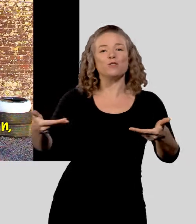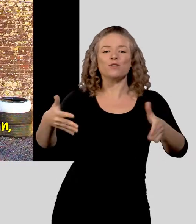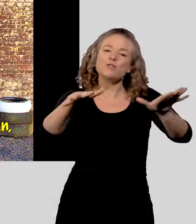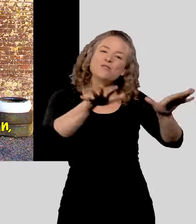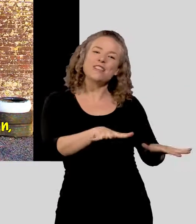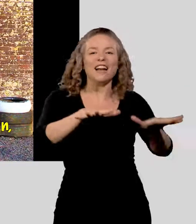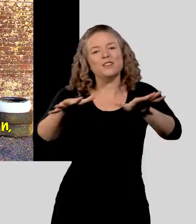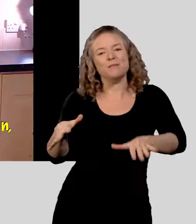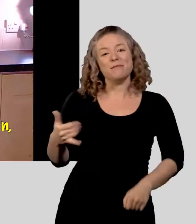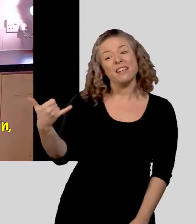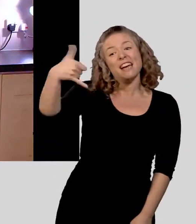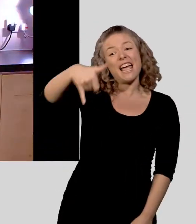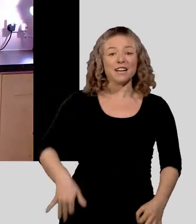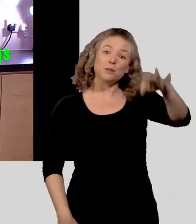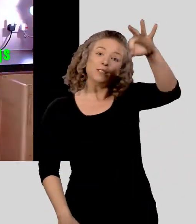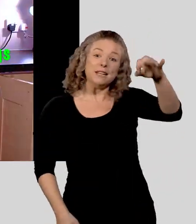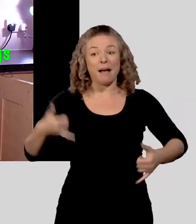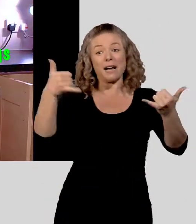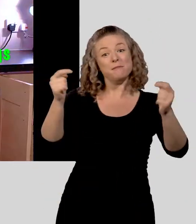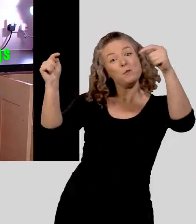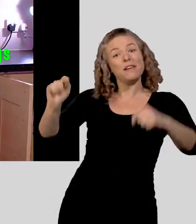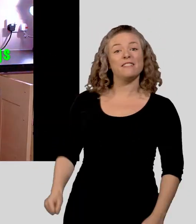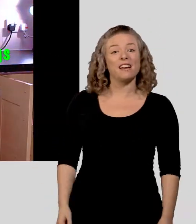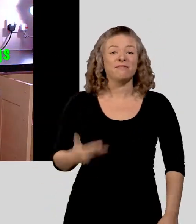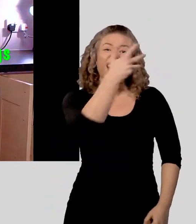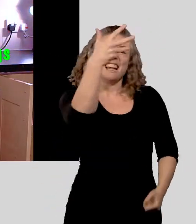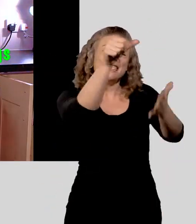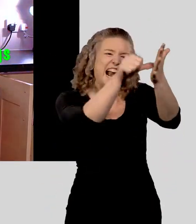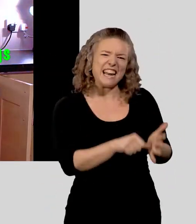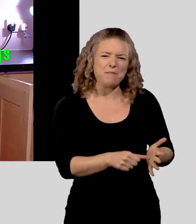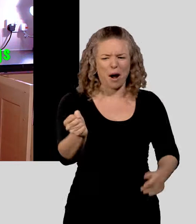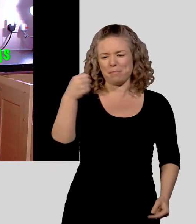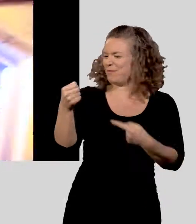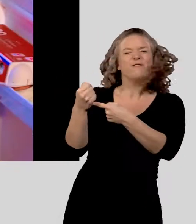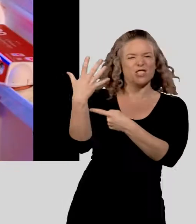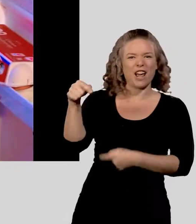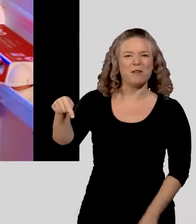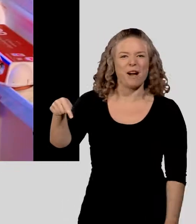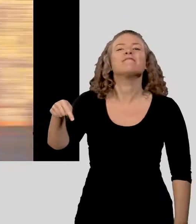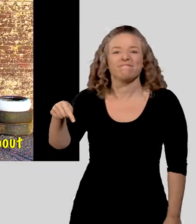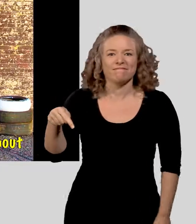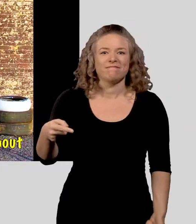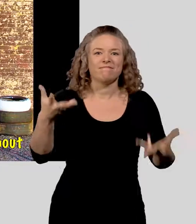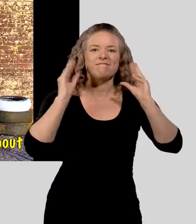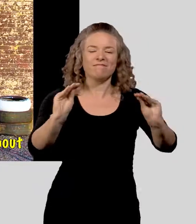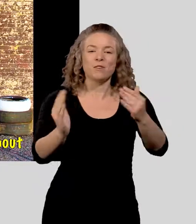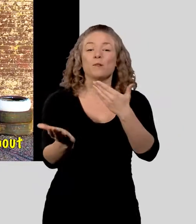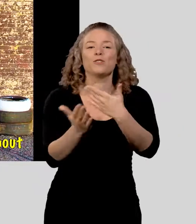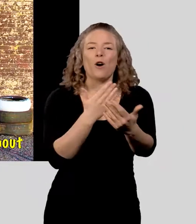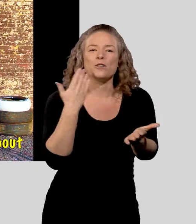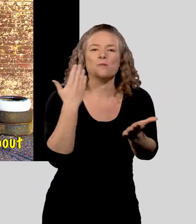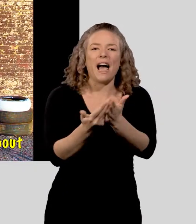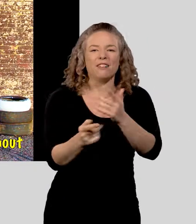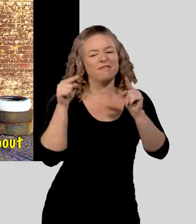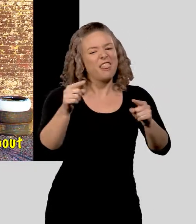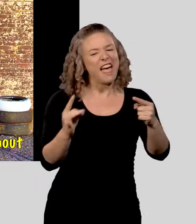introduce you, settle you in Kettle, tea bags, milk, done We got 99 proper, but the fridge ain't one Training, we'll